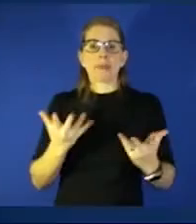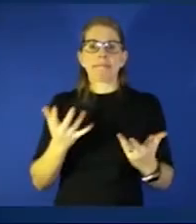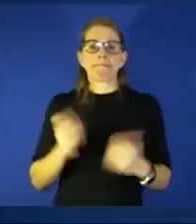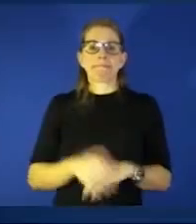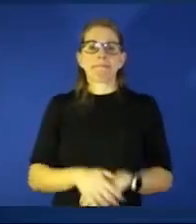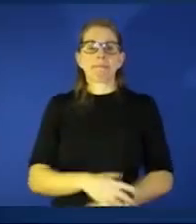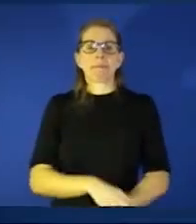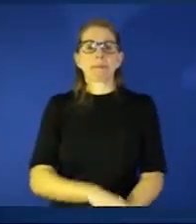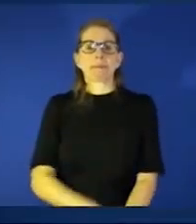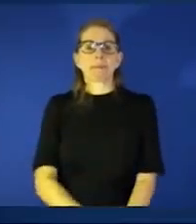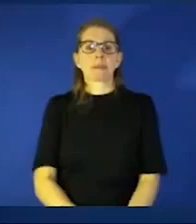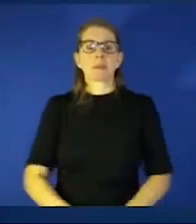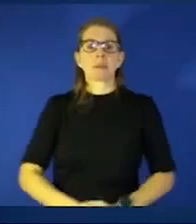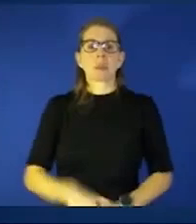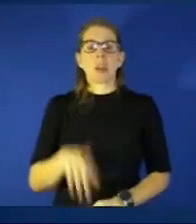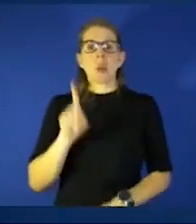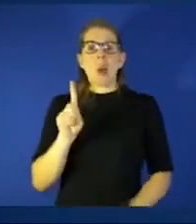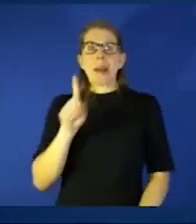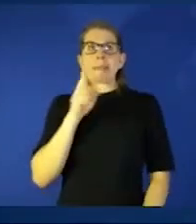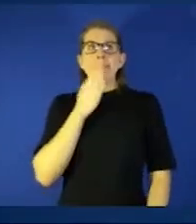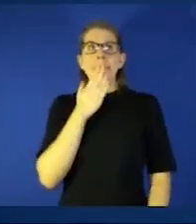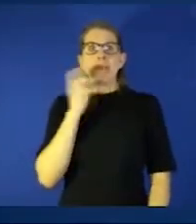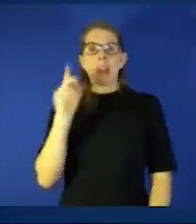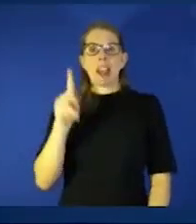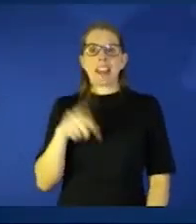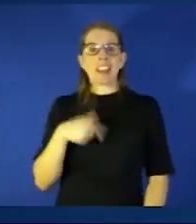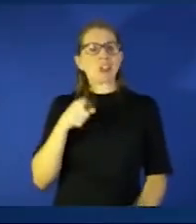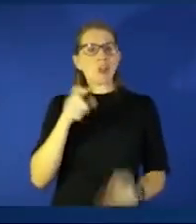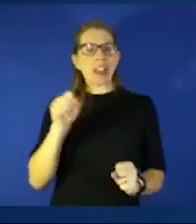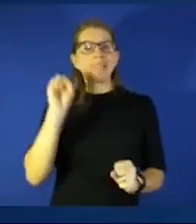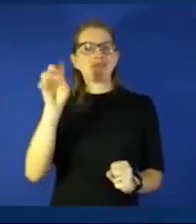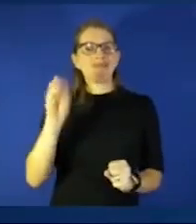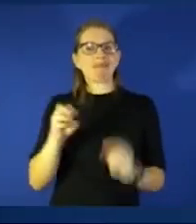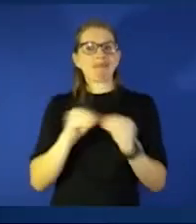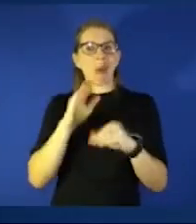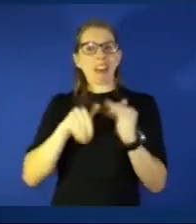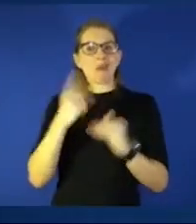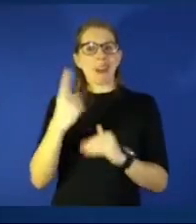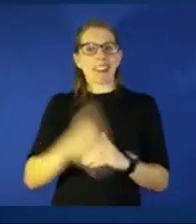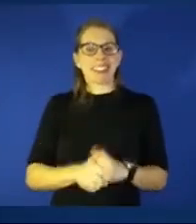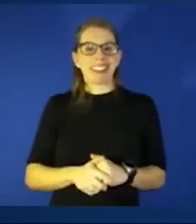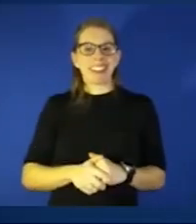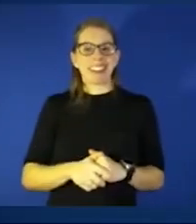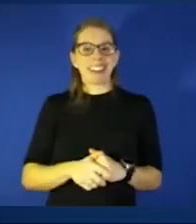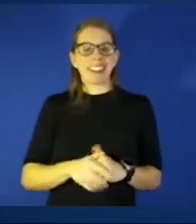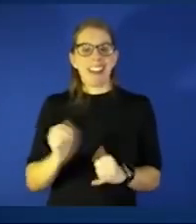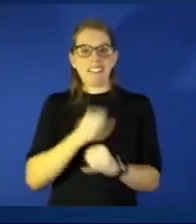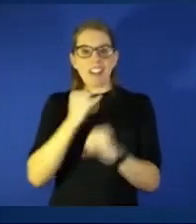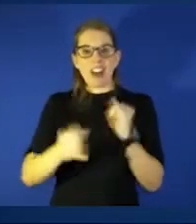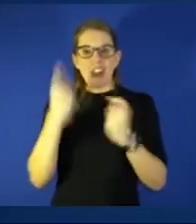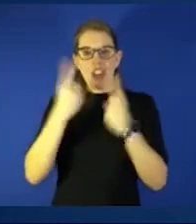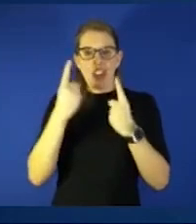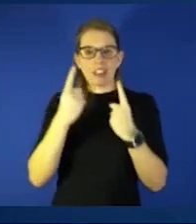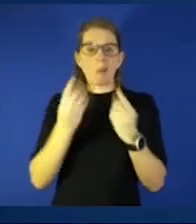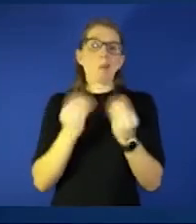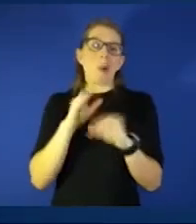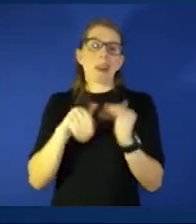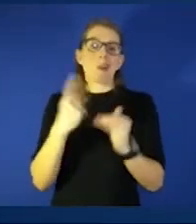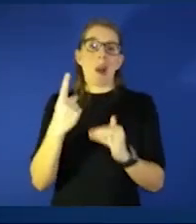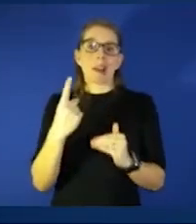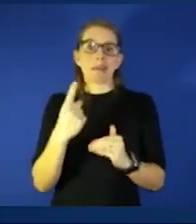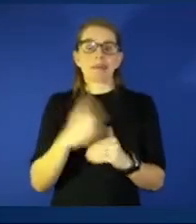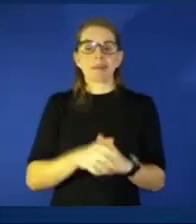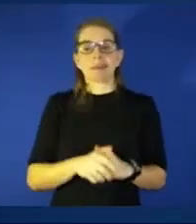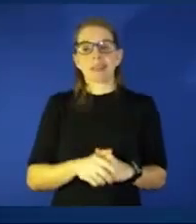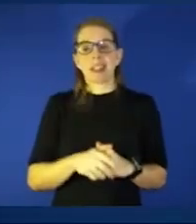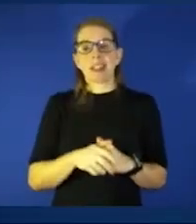oh just one um no you get more than one go right back to you for your final thoughts in just a moment so you really get more than one but i was trying to be kind